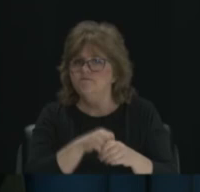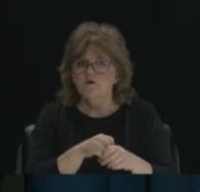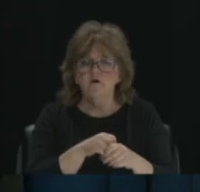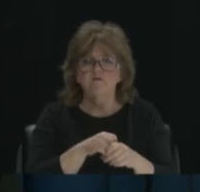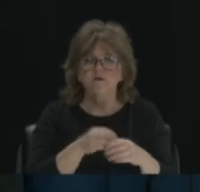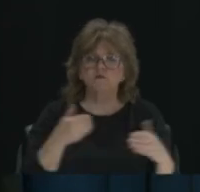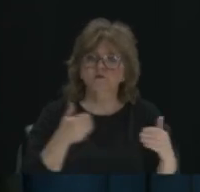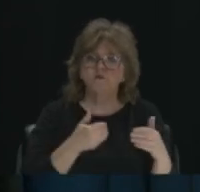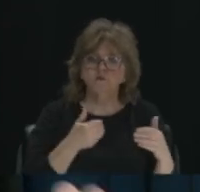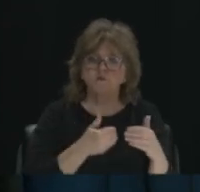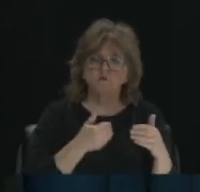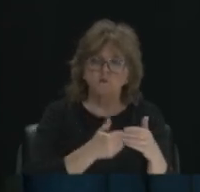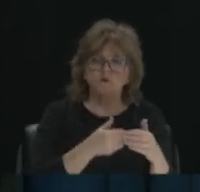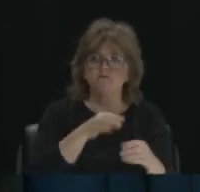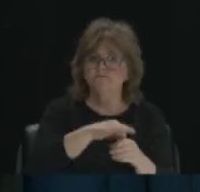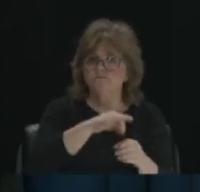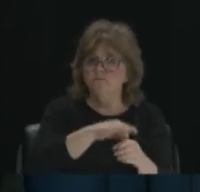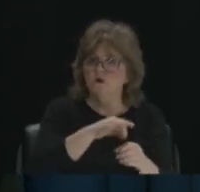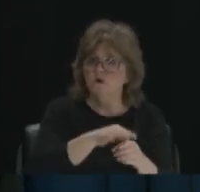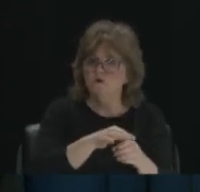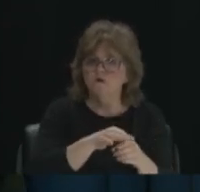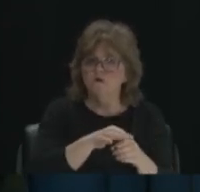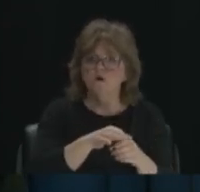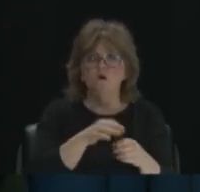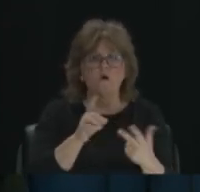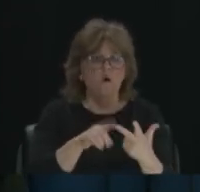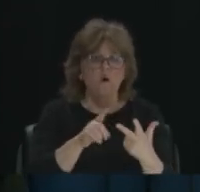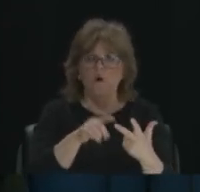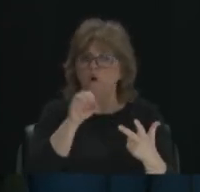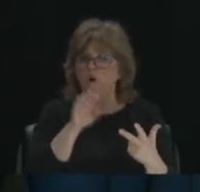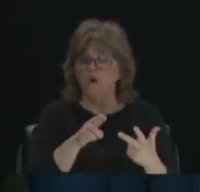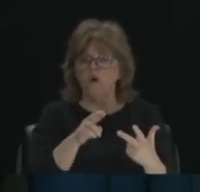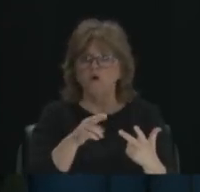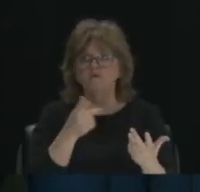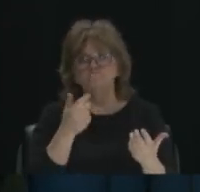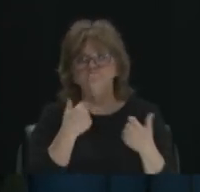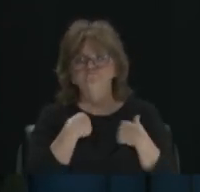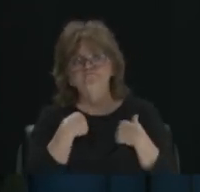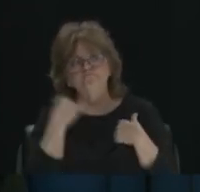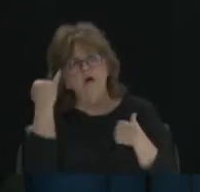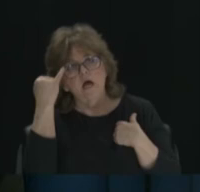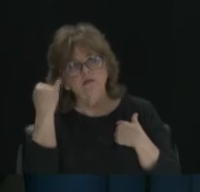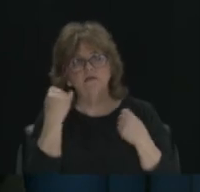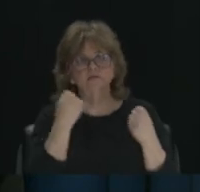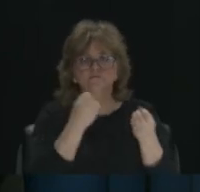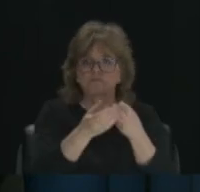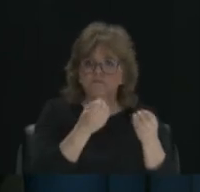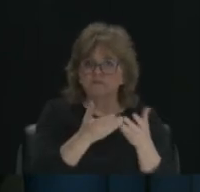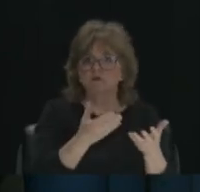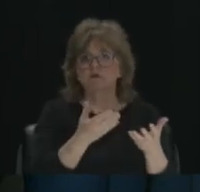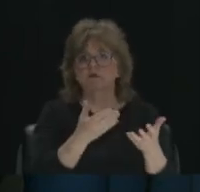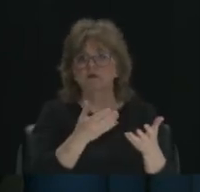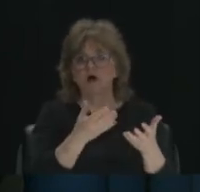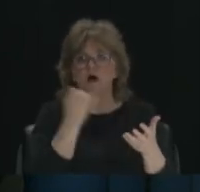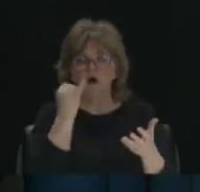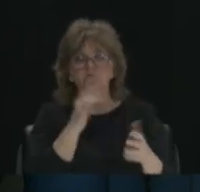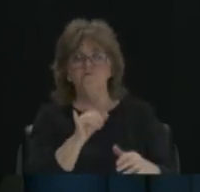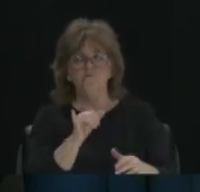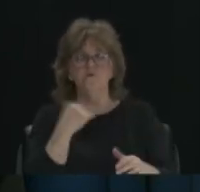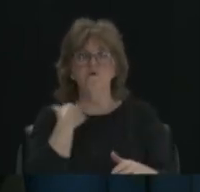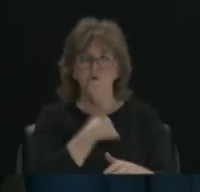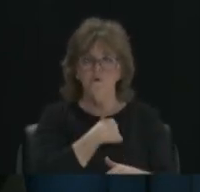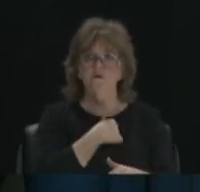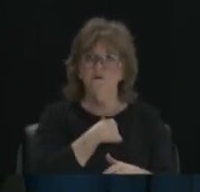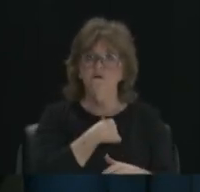upcoming voting opportunities or even have insights or things you'd like to share with us about the program we do on this program,